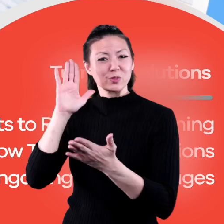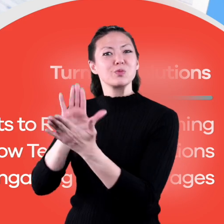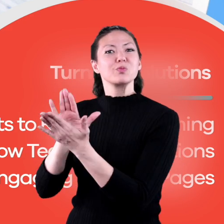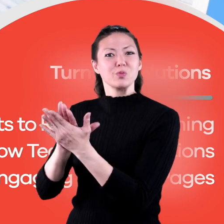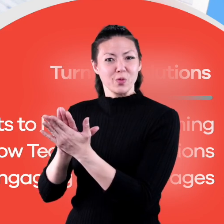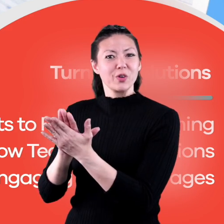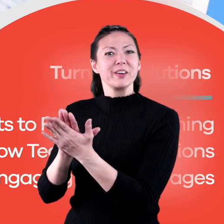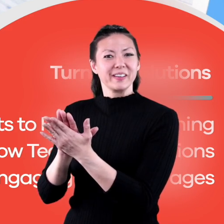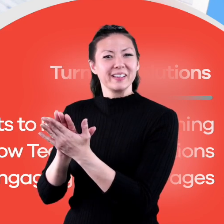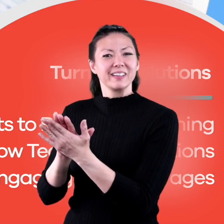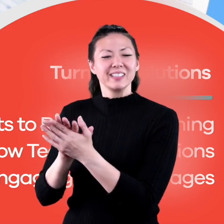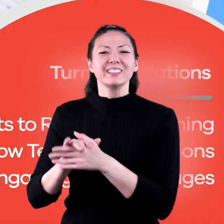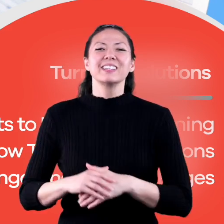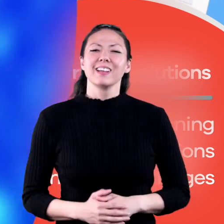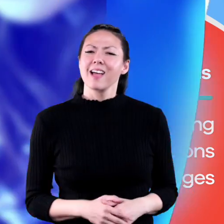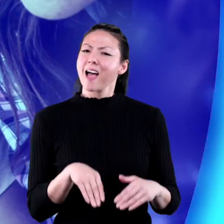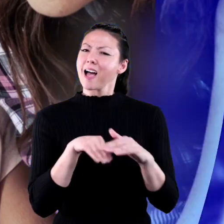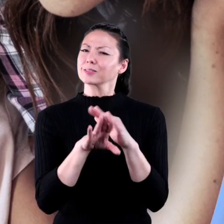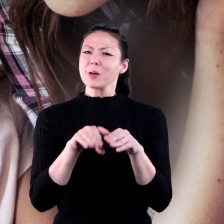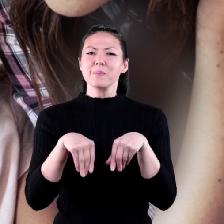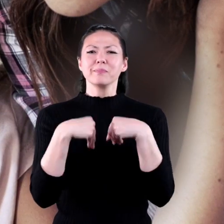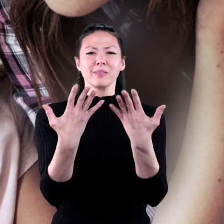homeschoolers. podcast, Troisch.